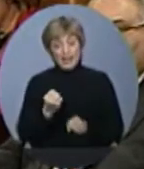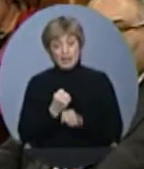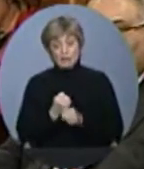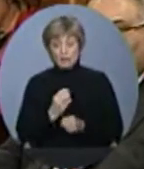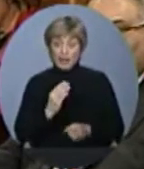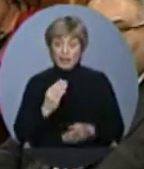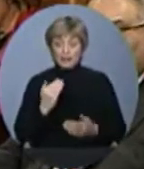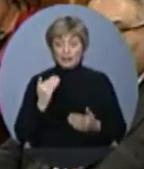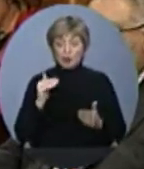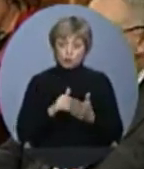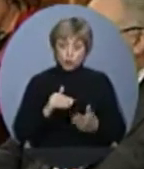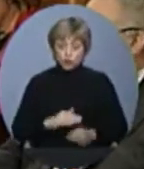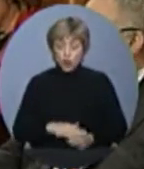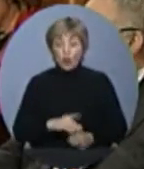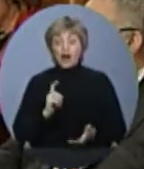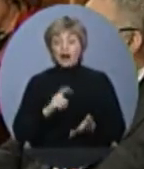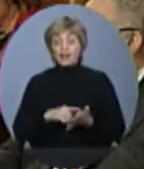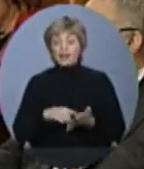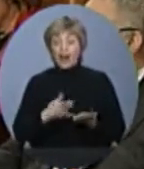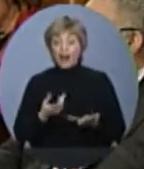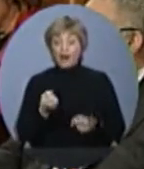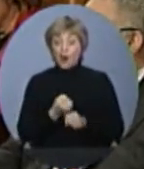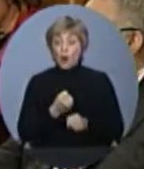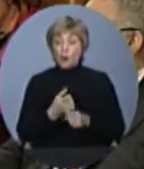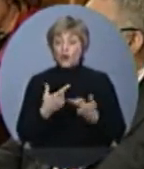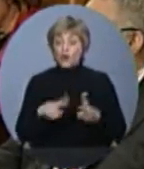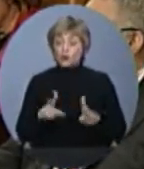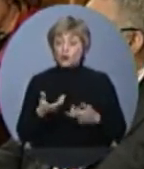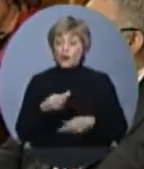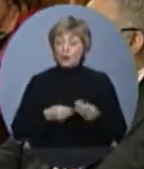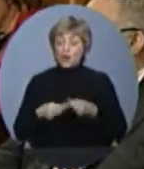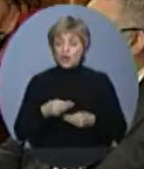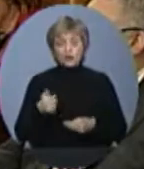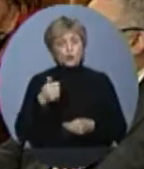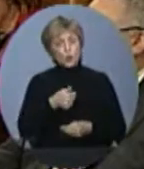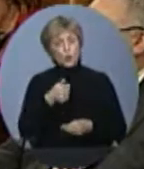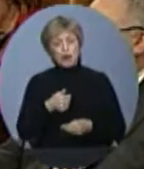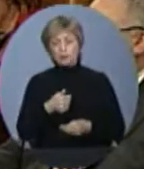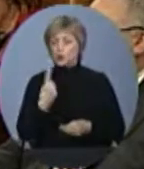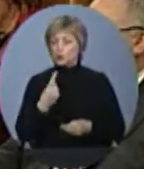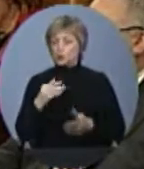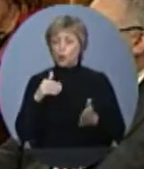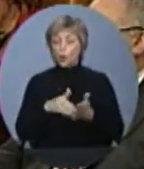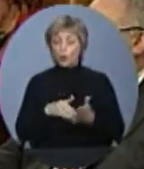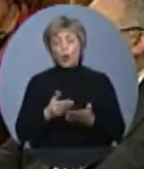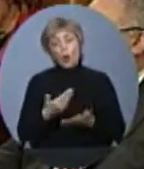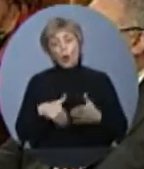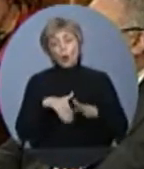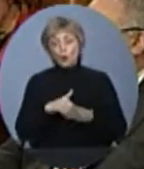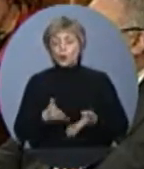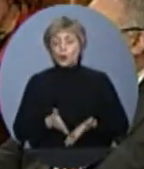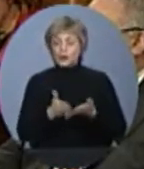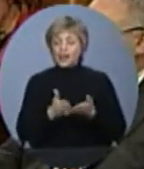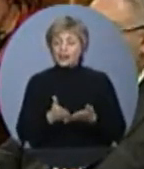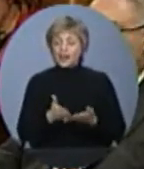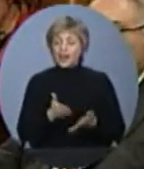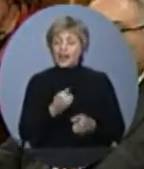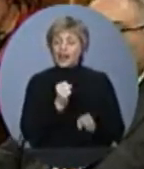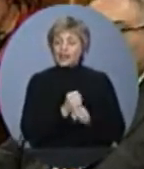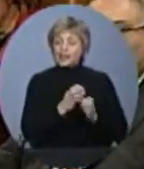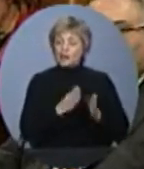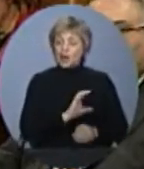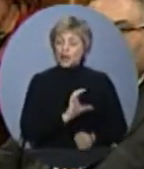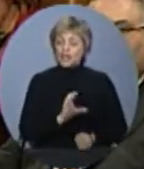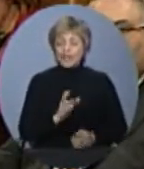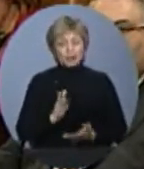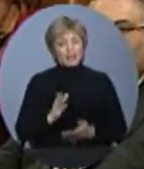Instead of standing up for Canadian workers, Mr. Speaker, they stand in front of Canadian workers. Instead of standing up